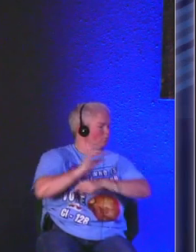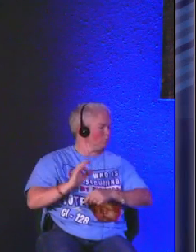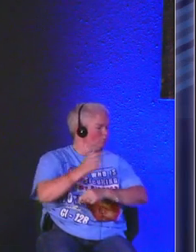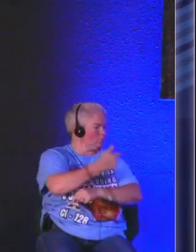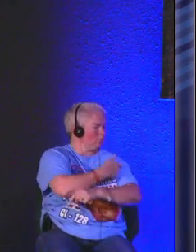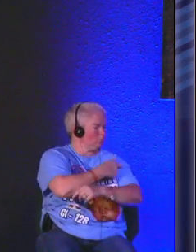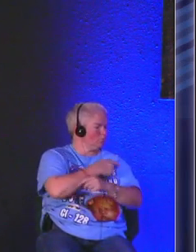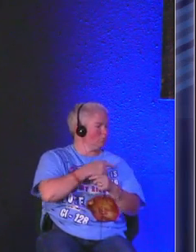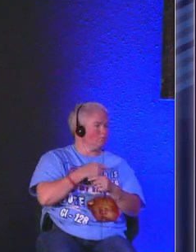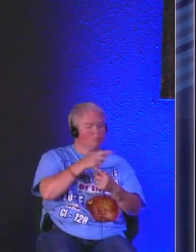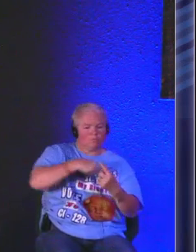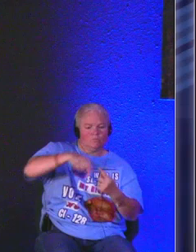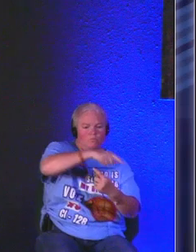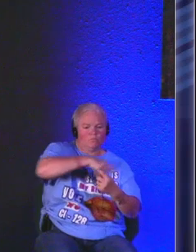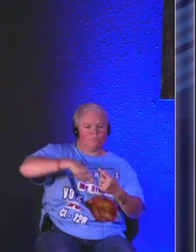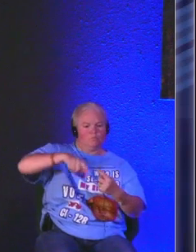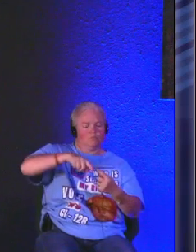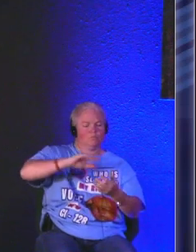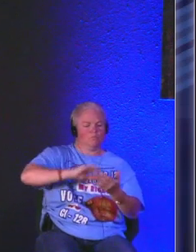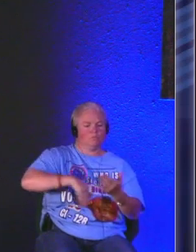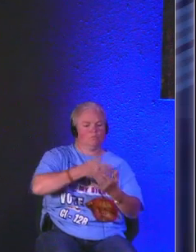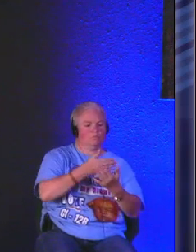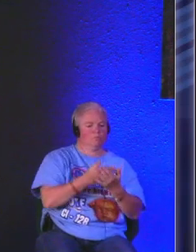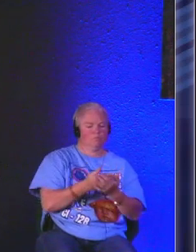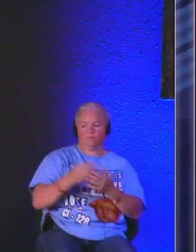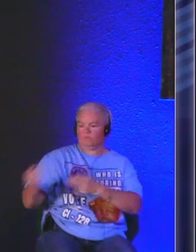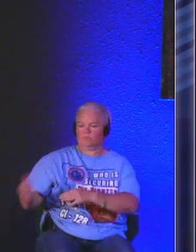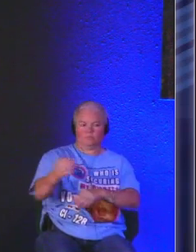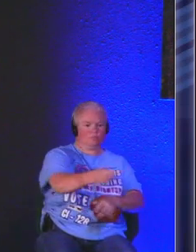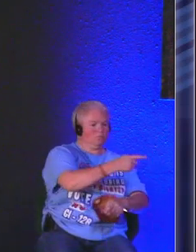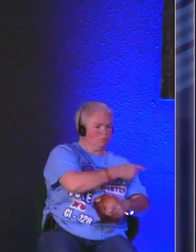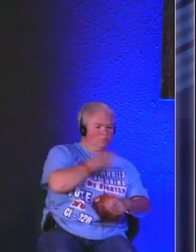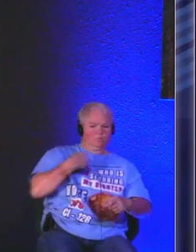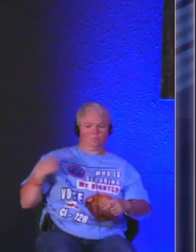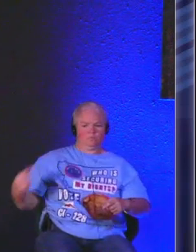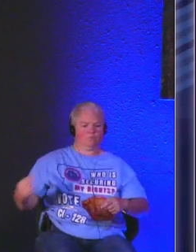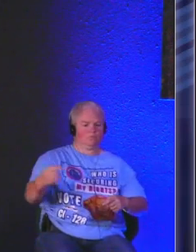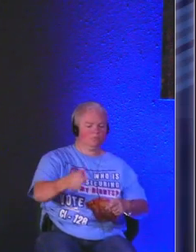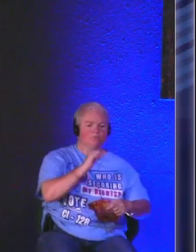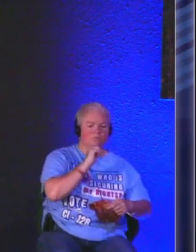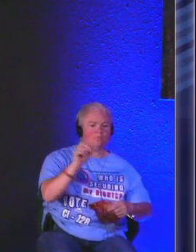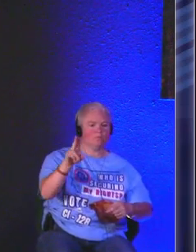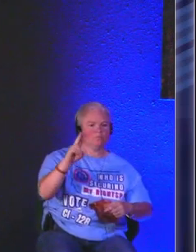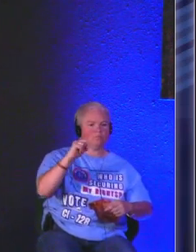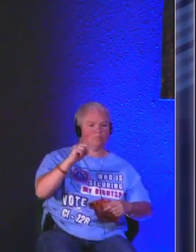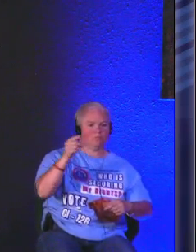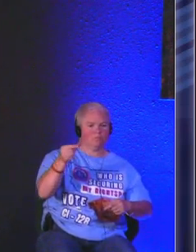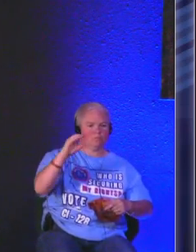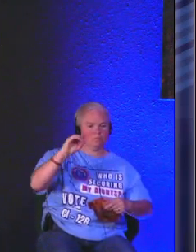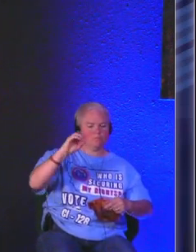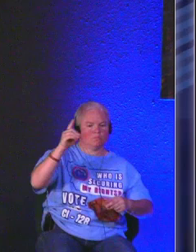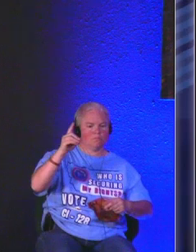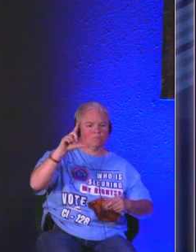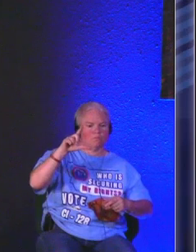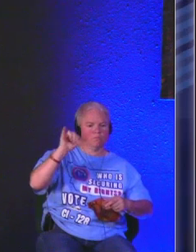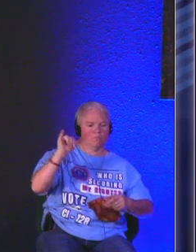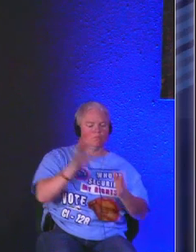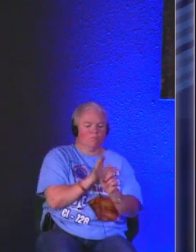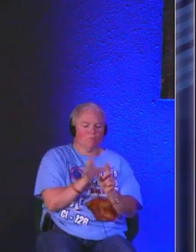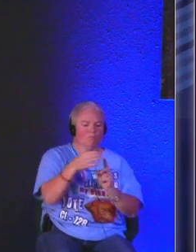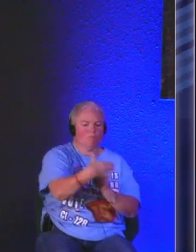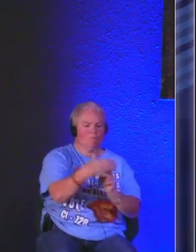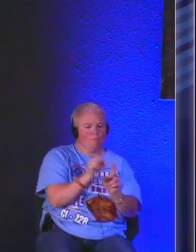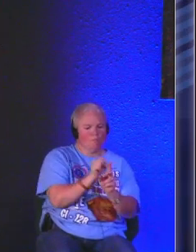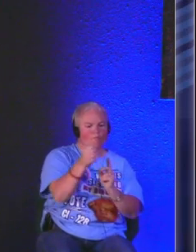and even though we are surrounded on all sides by an ungodly culture and society